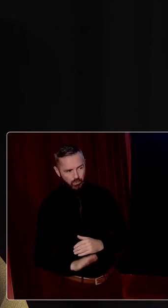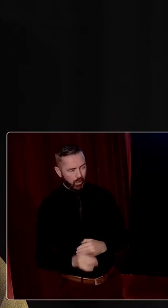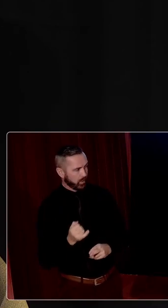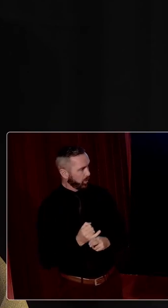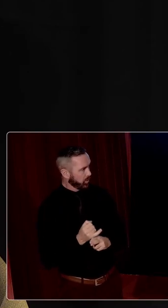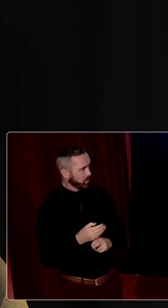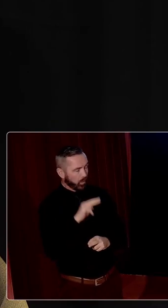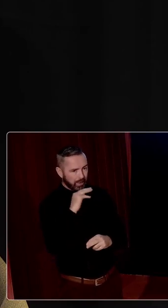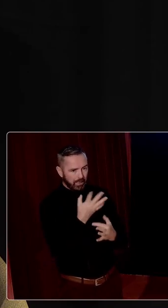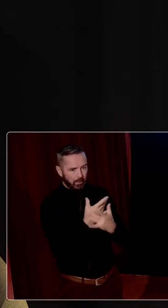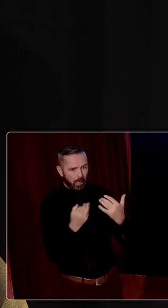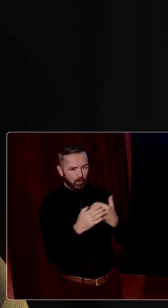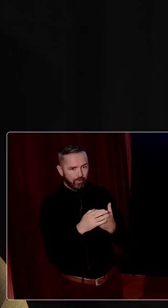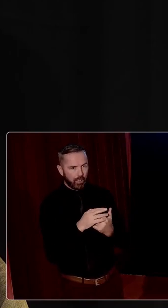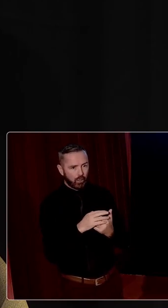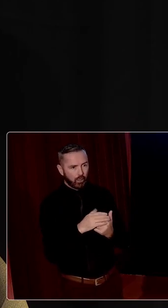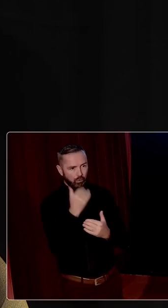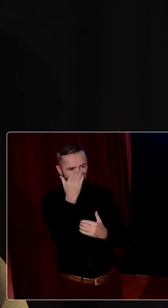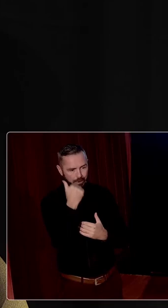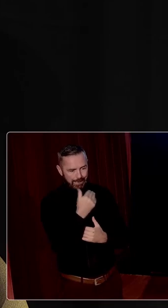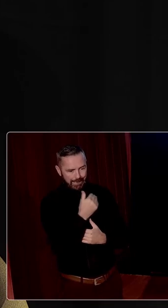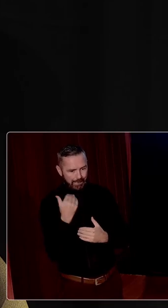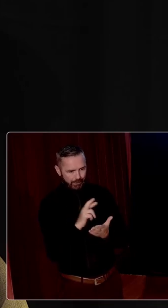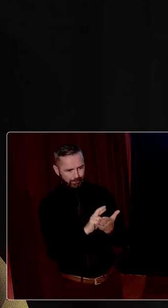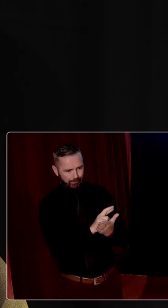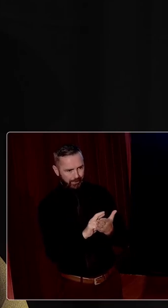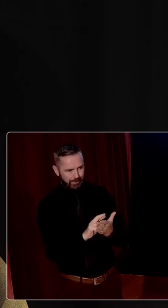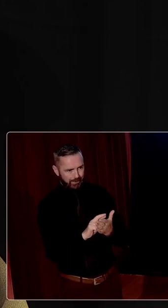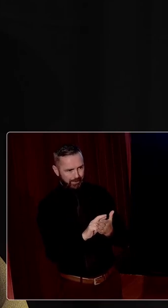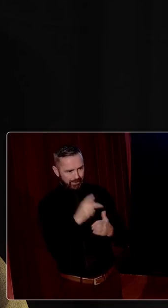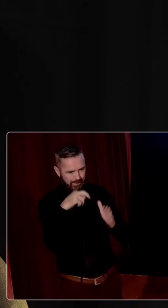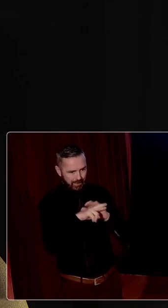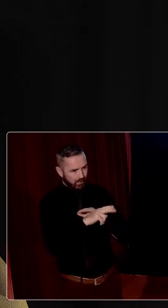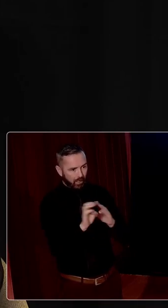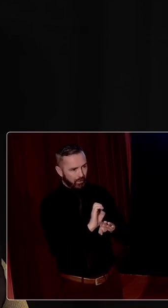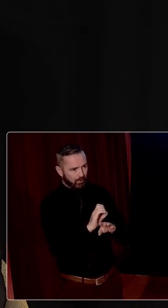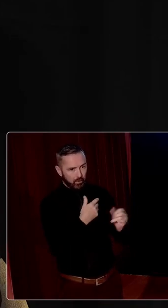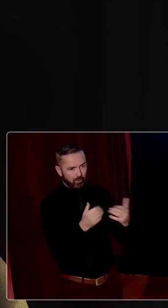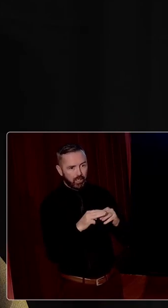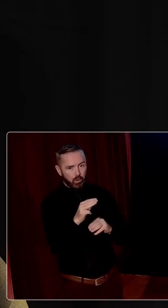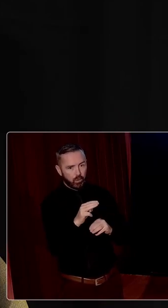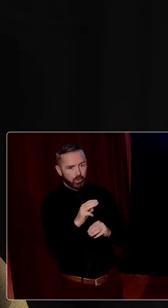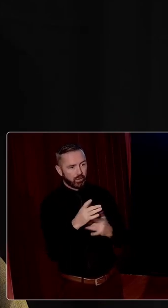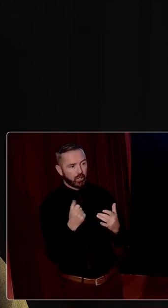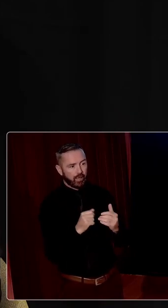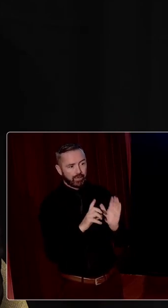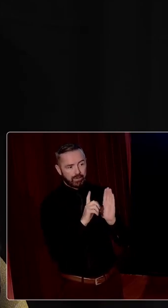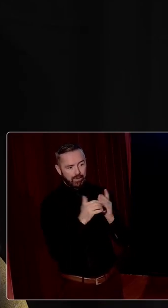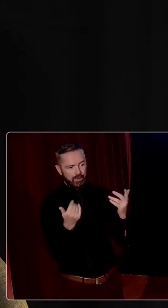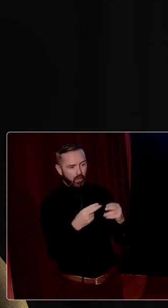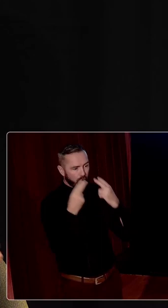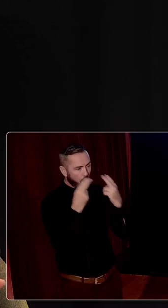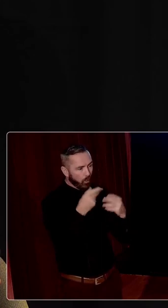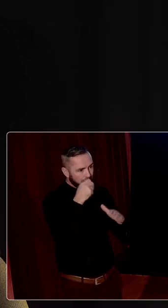the numbers of religious as teachers are no longer sufficient to provide the teaching. So you have the influx of the late teachers